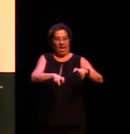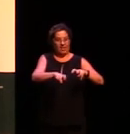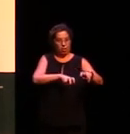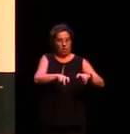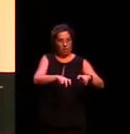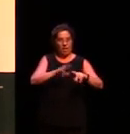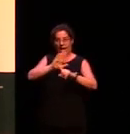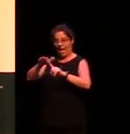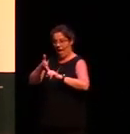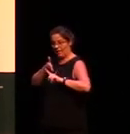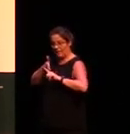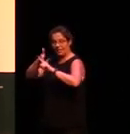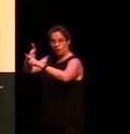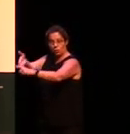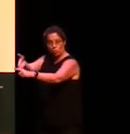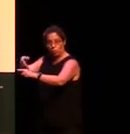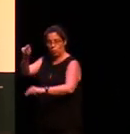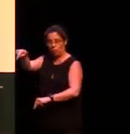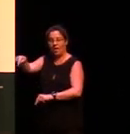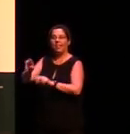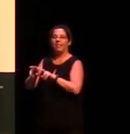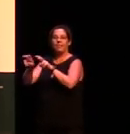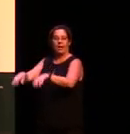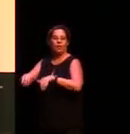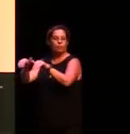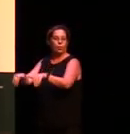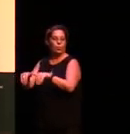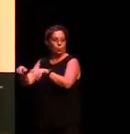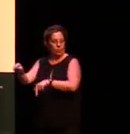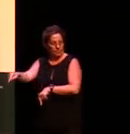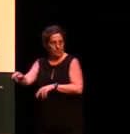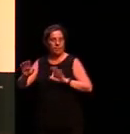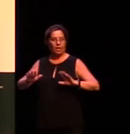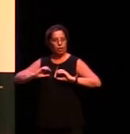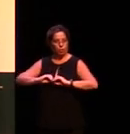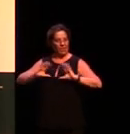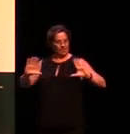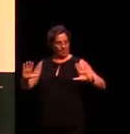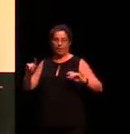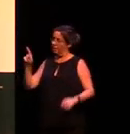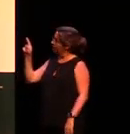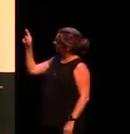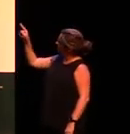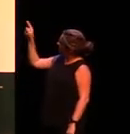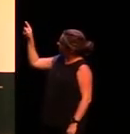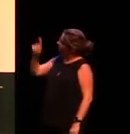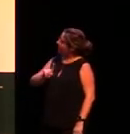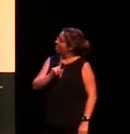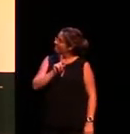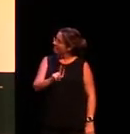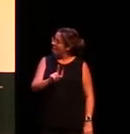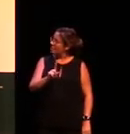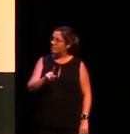action is directed at it at the kangaroo that's fine all well and good now what happens